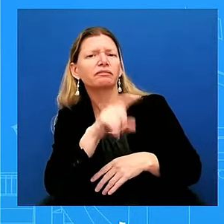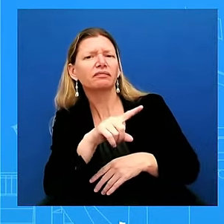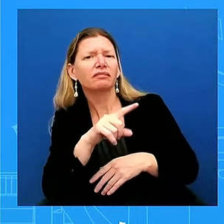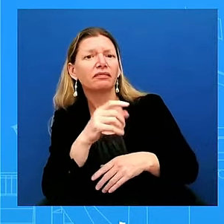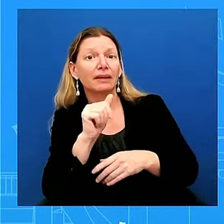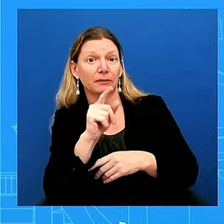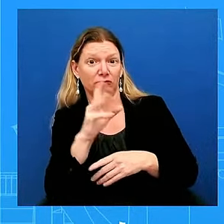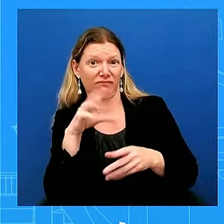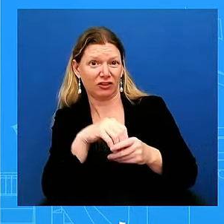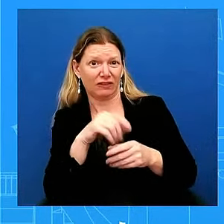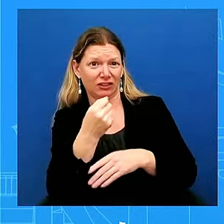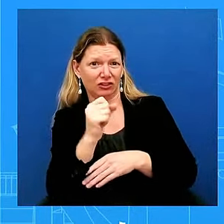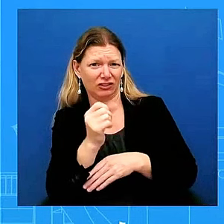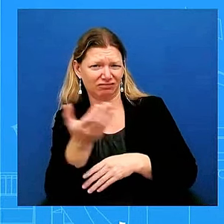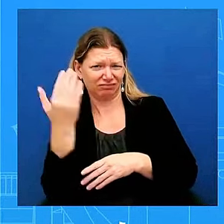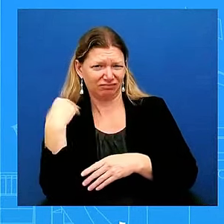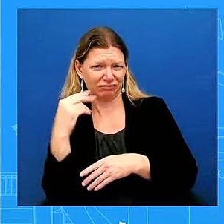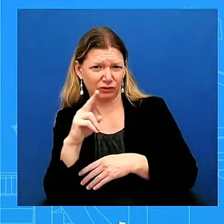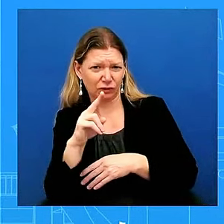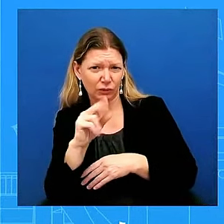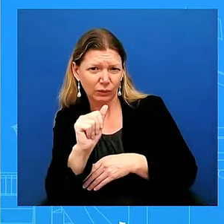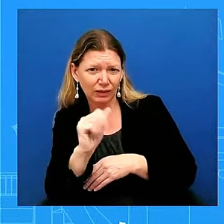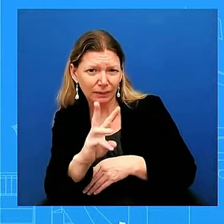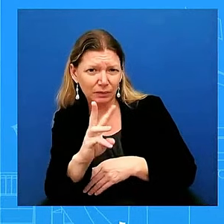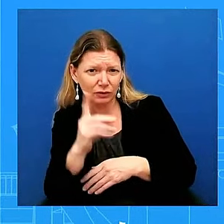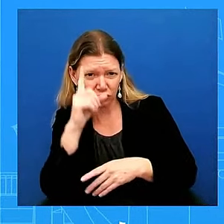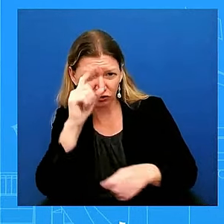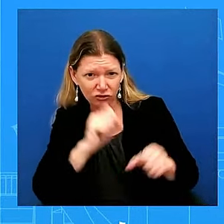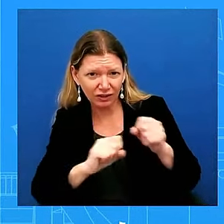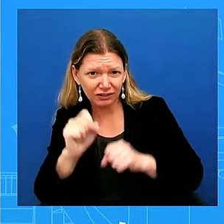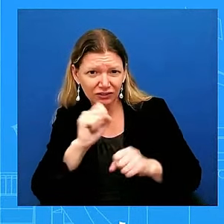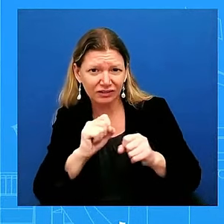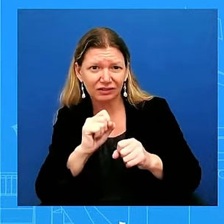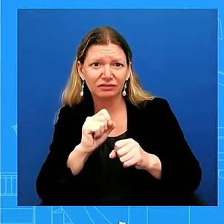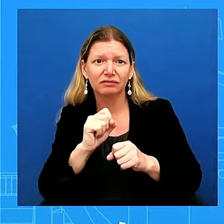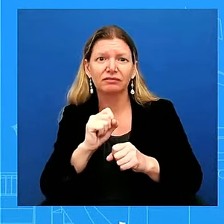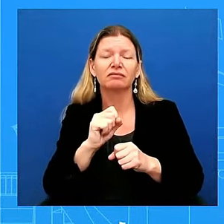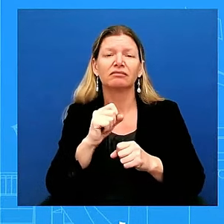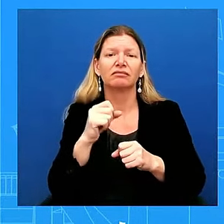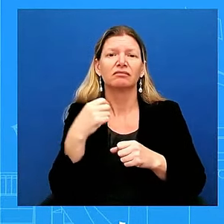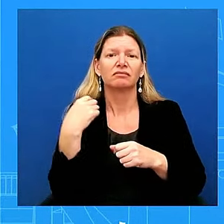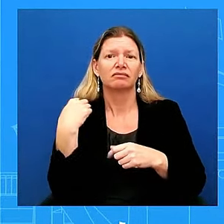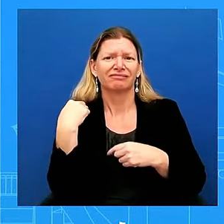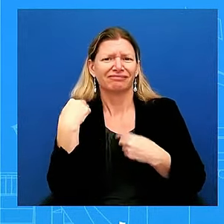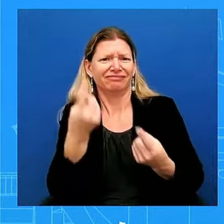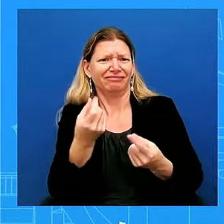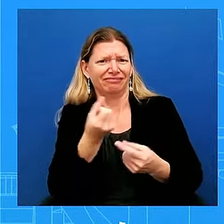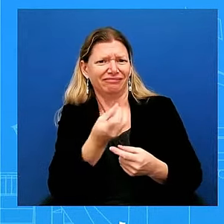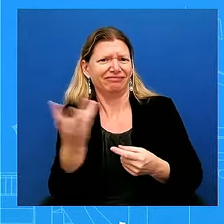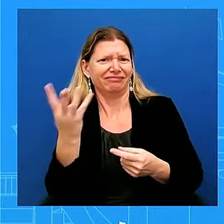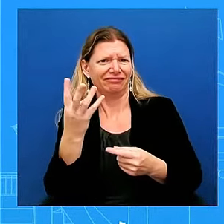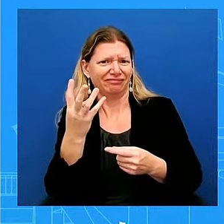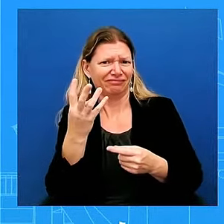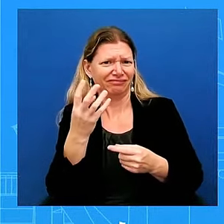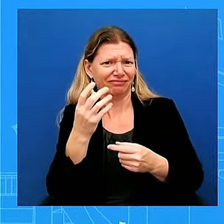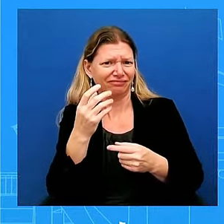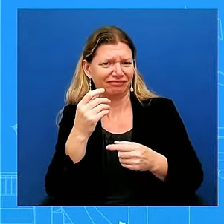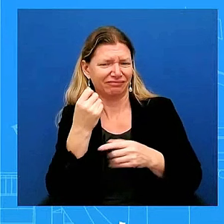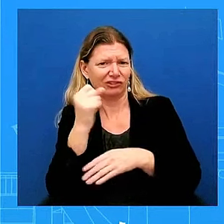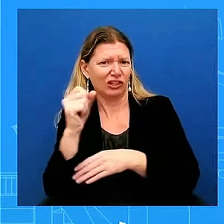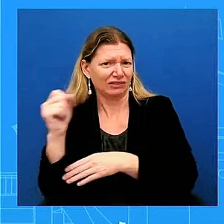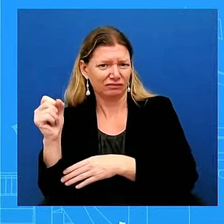last three and a half years, and we've been pretty consistent and pretty steady. The President has been called the most pro-union President